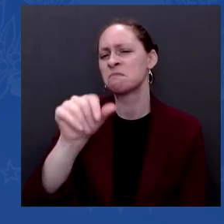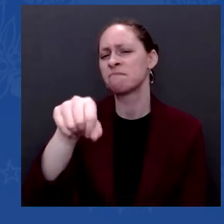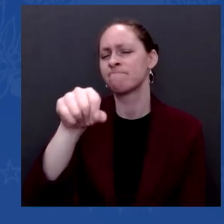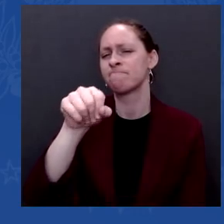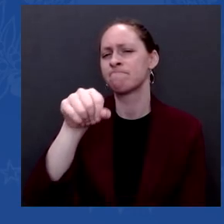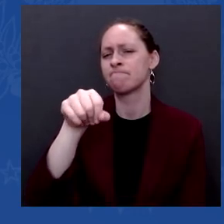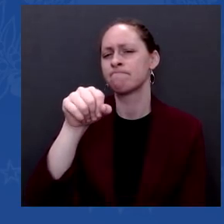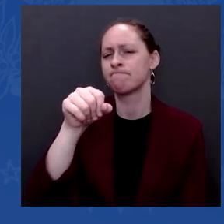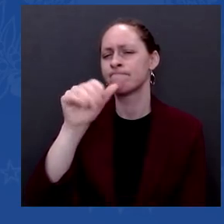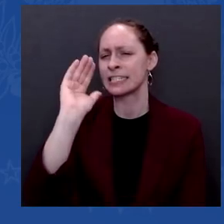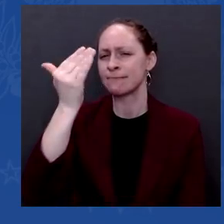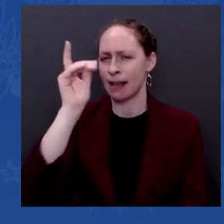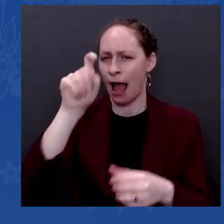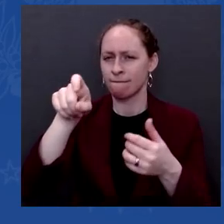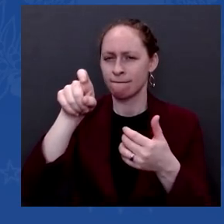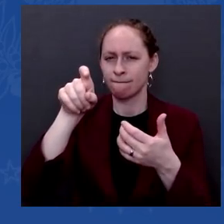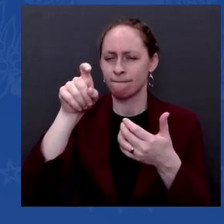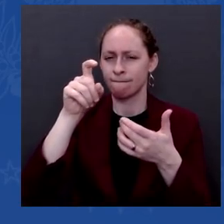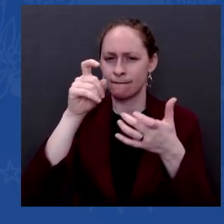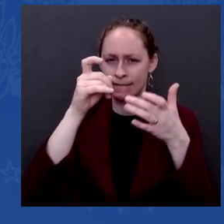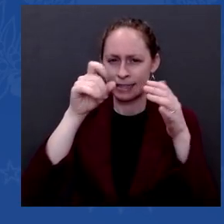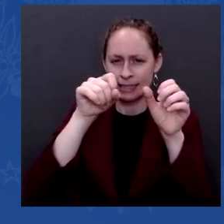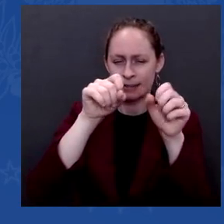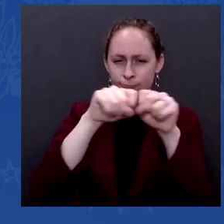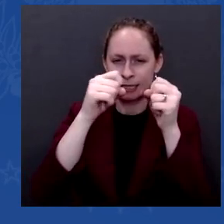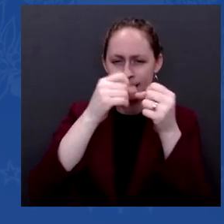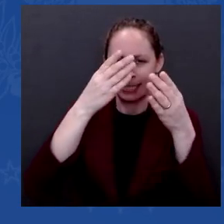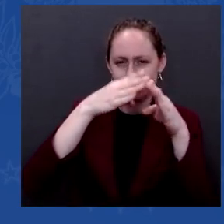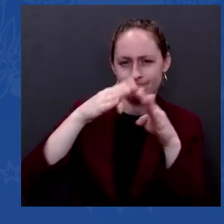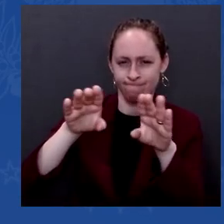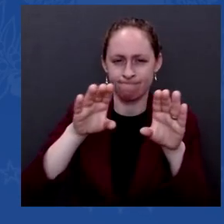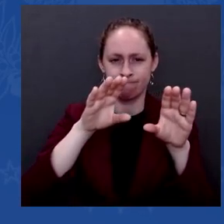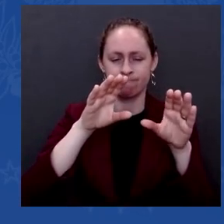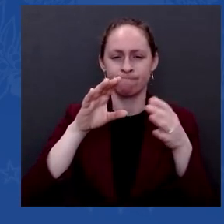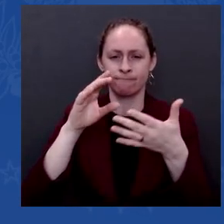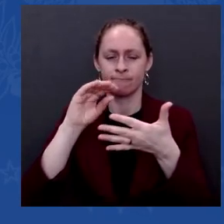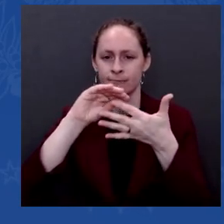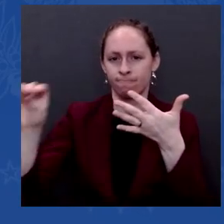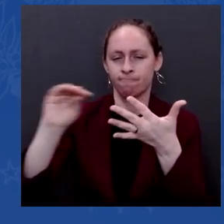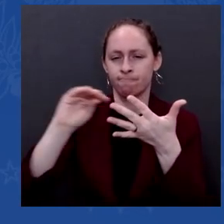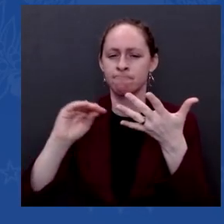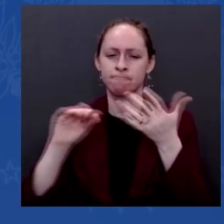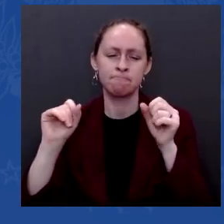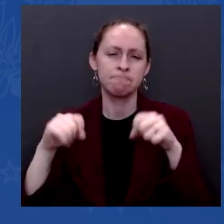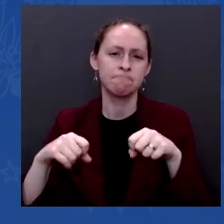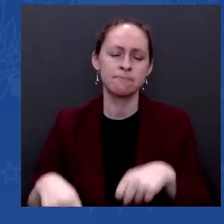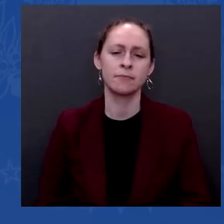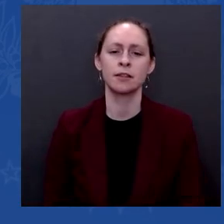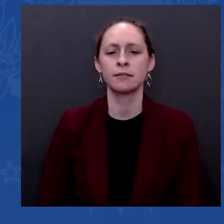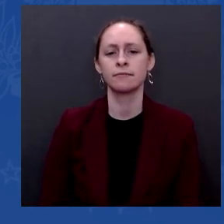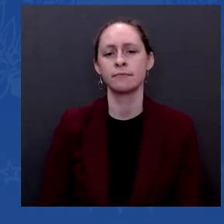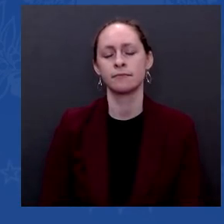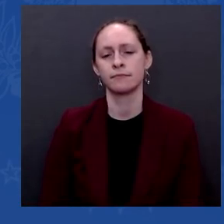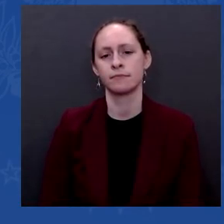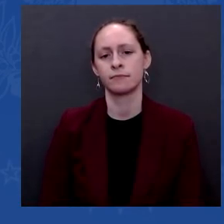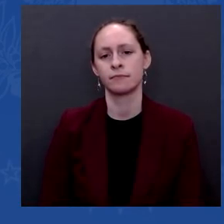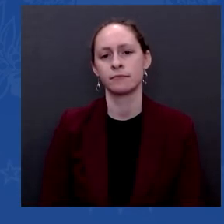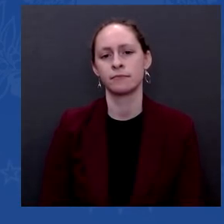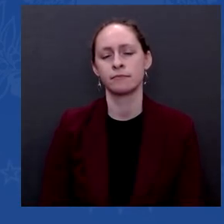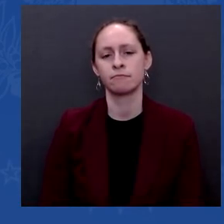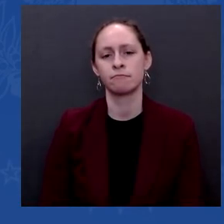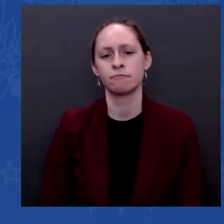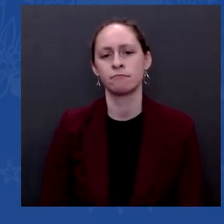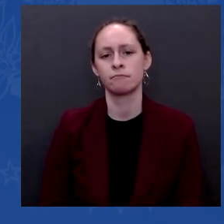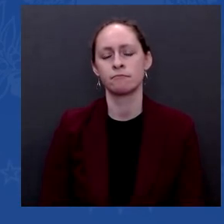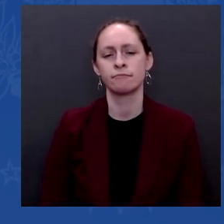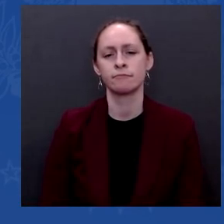I've been talking to a number of my colleagues on the Hill — I think it's clear that we would be able to get support